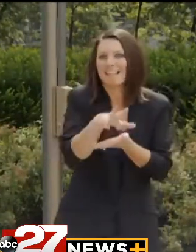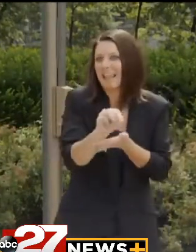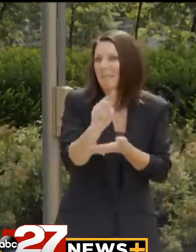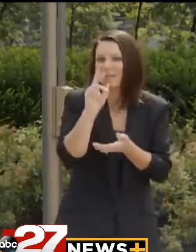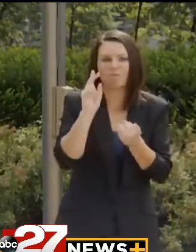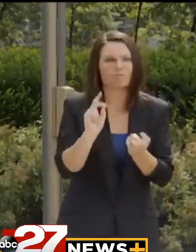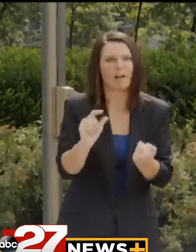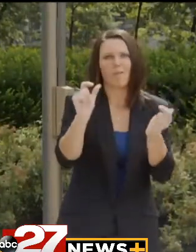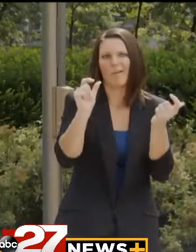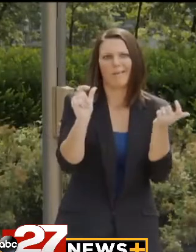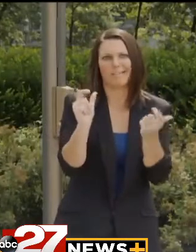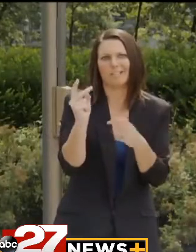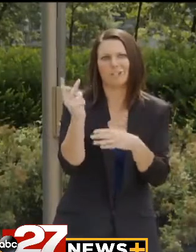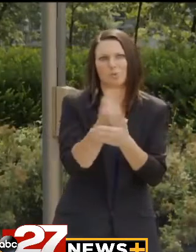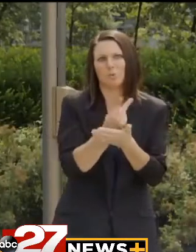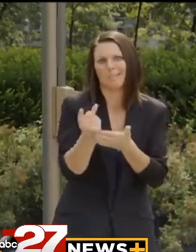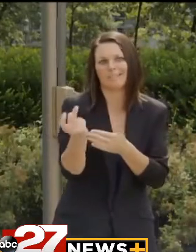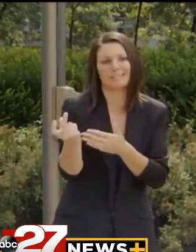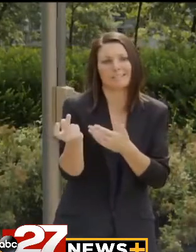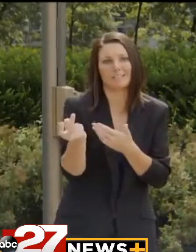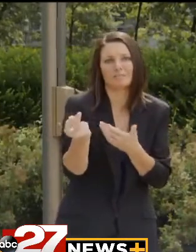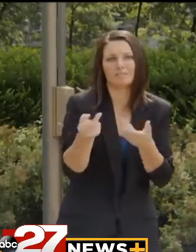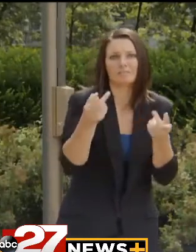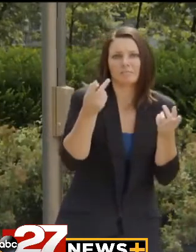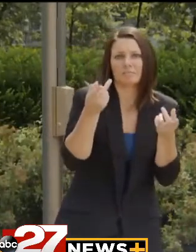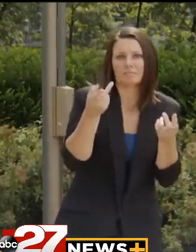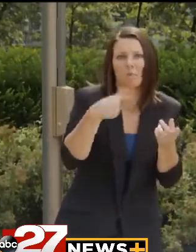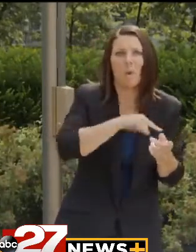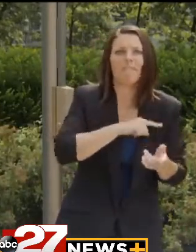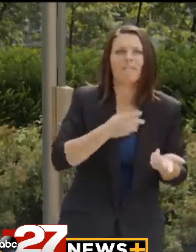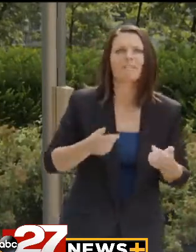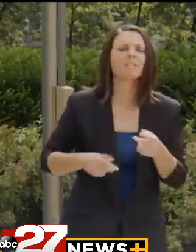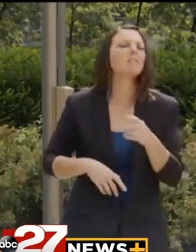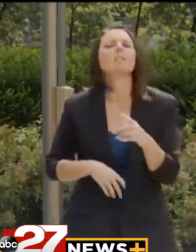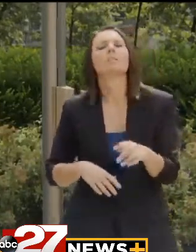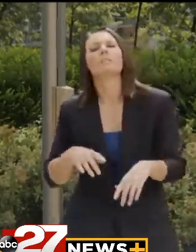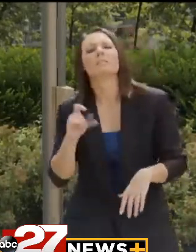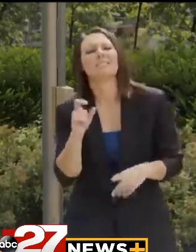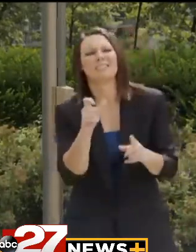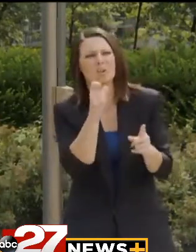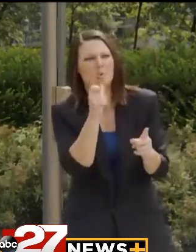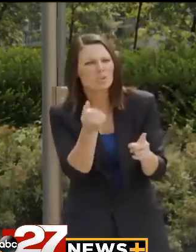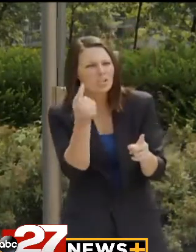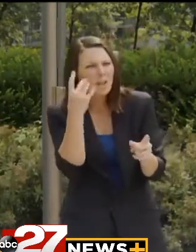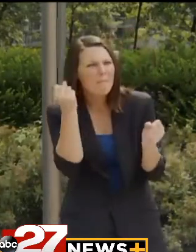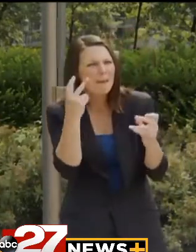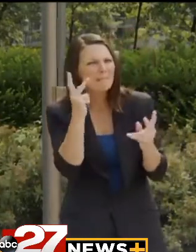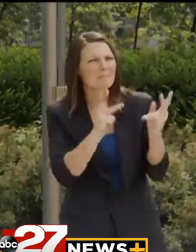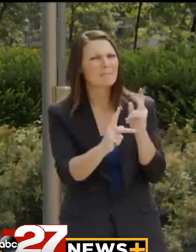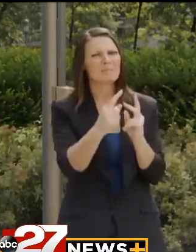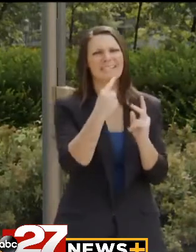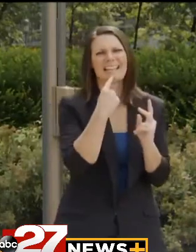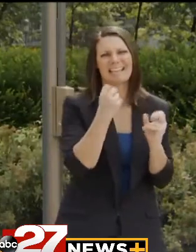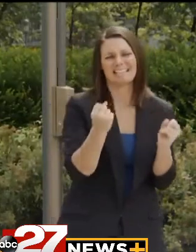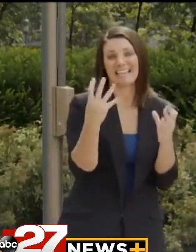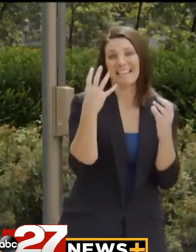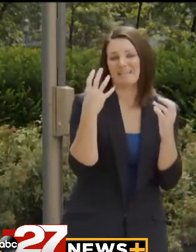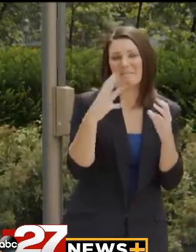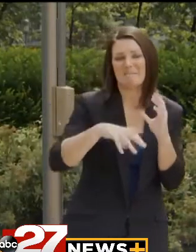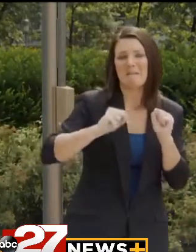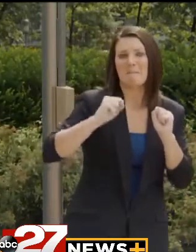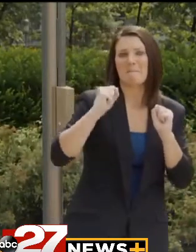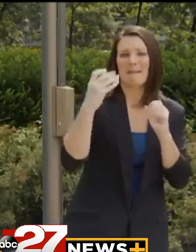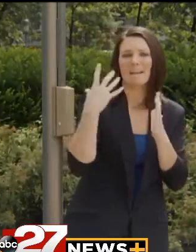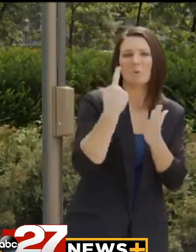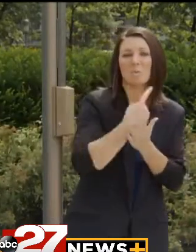can turn around, uh, probably within two weeks. I don't understand why there's so many people out there saying that it's taking them weeks and weeks